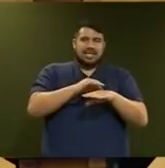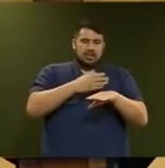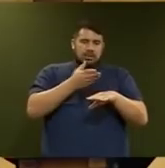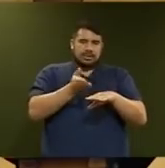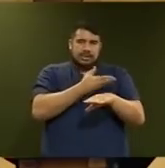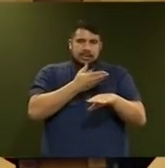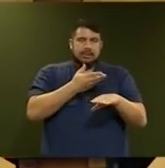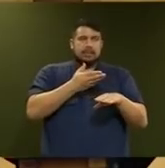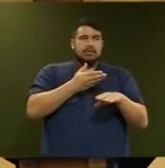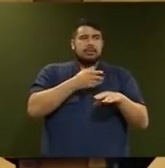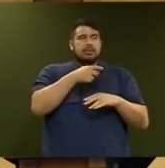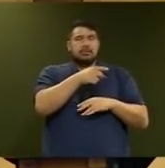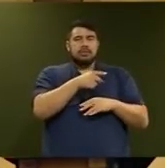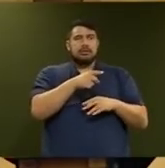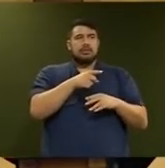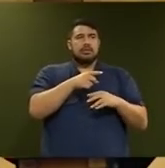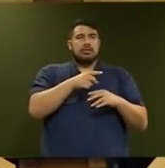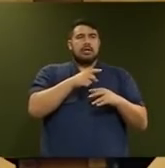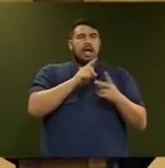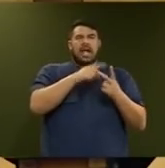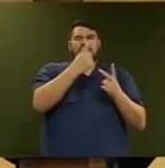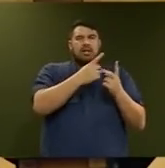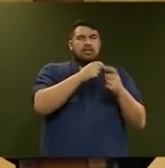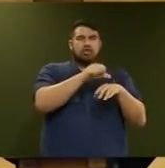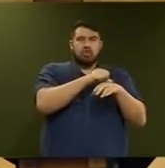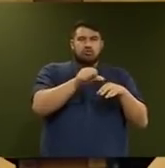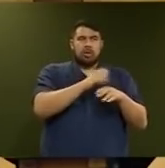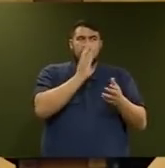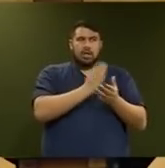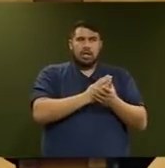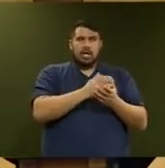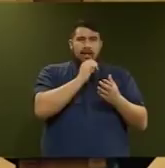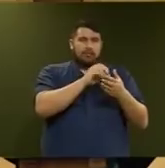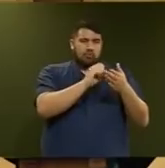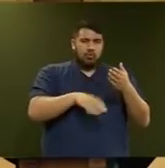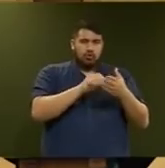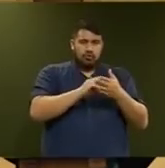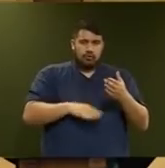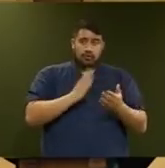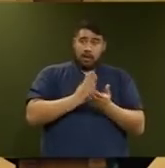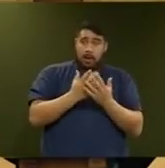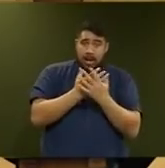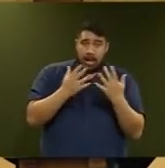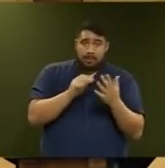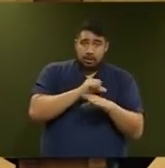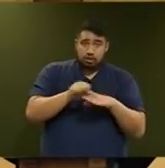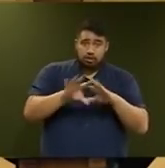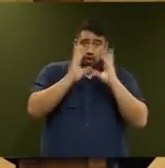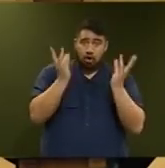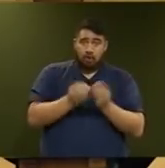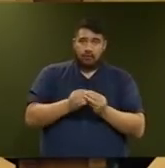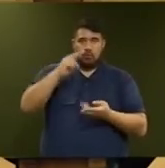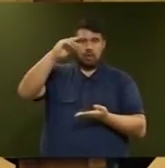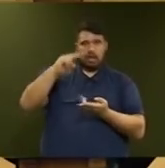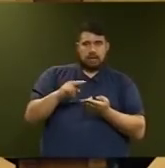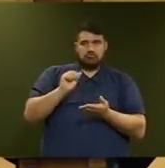out of those pumped up statistics, the actual number of surgeries was dropping, end quote. And if so, will